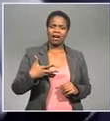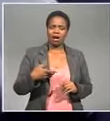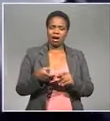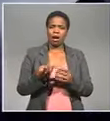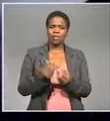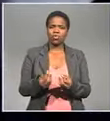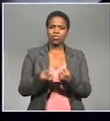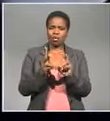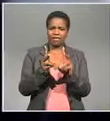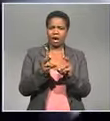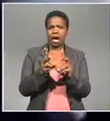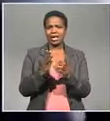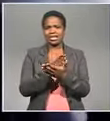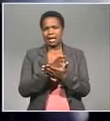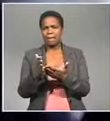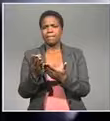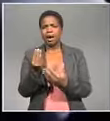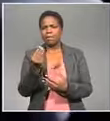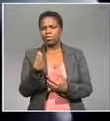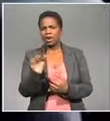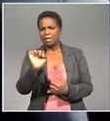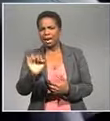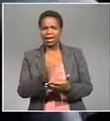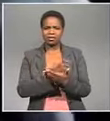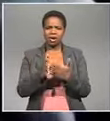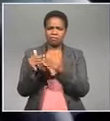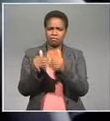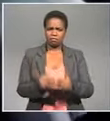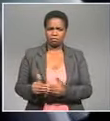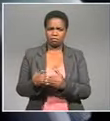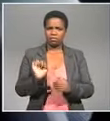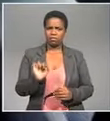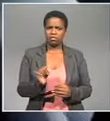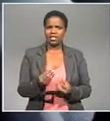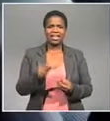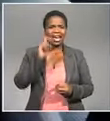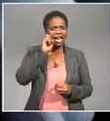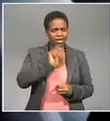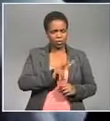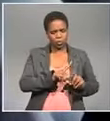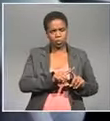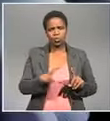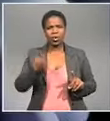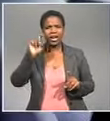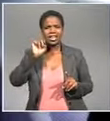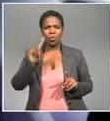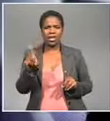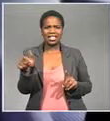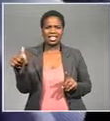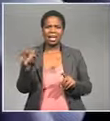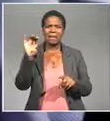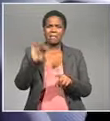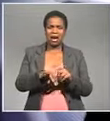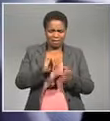12 children and the other children seem to have been placed in her care the children are aged between two and 16 they were found